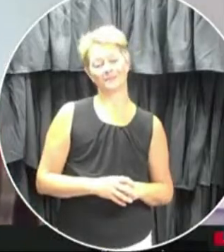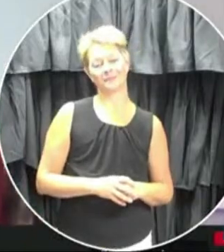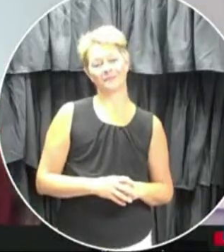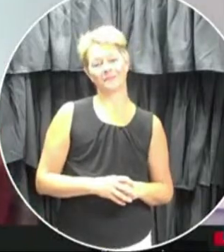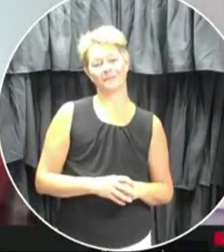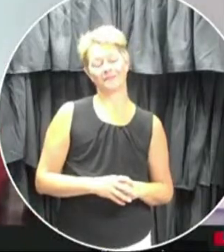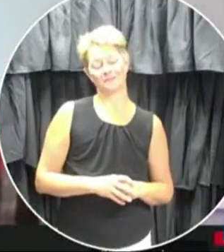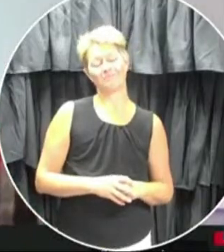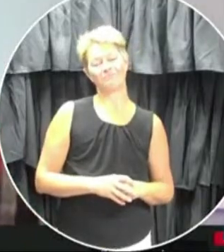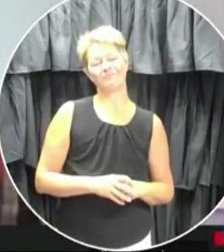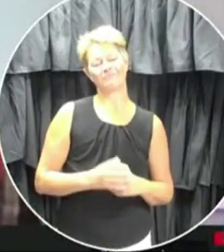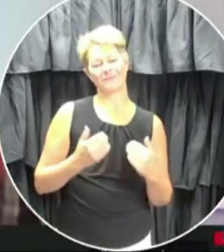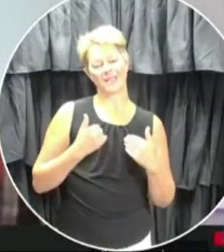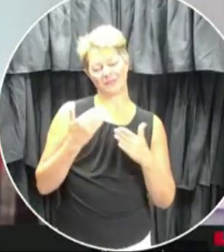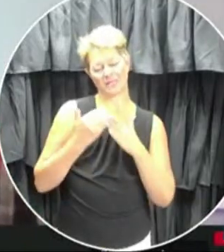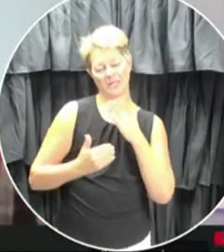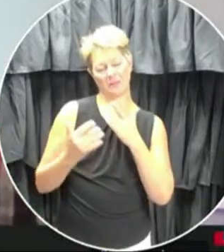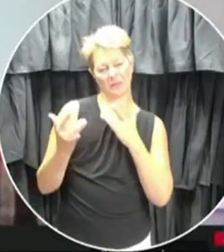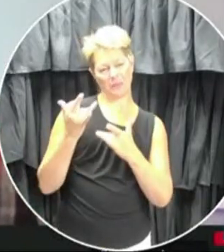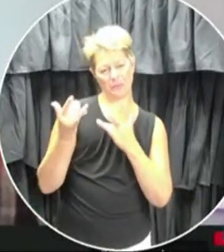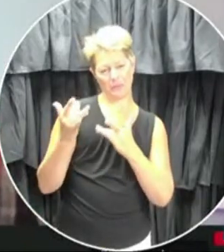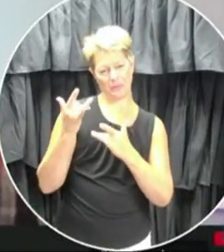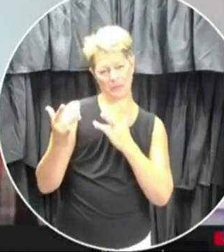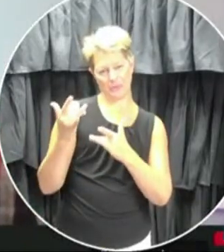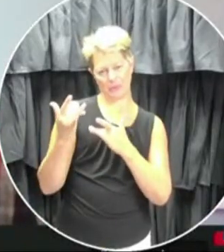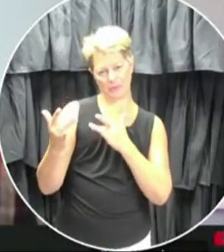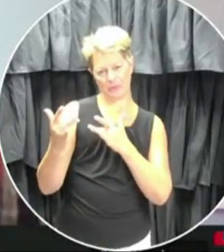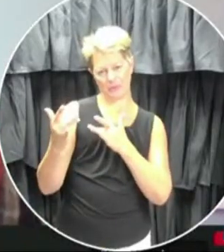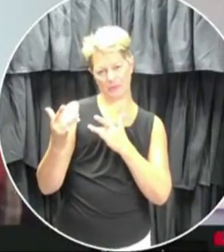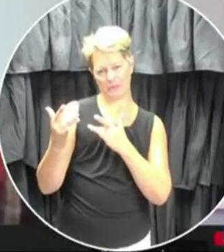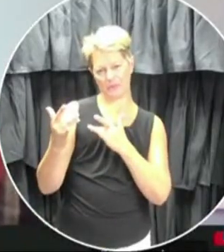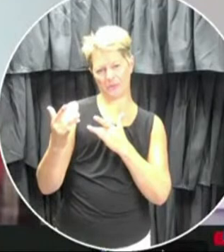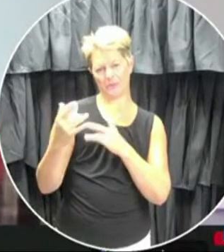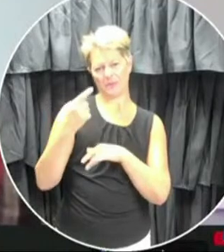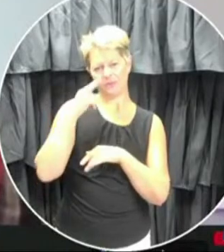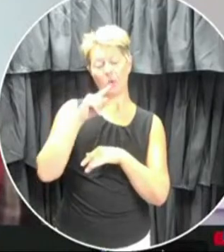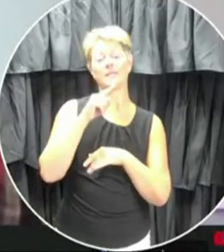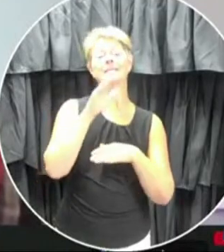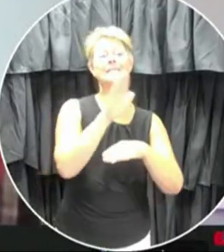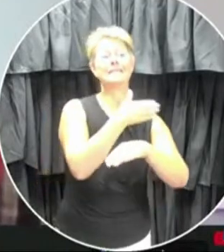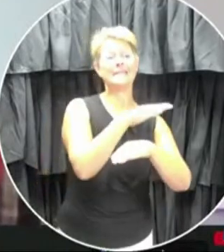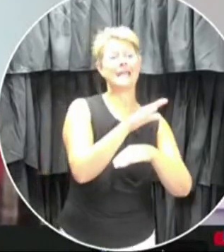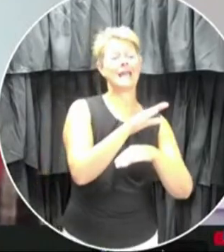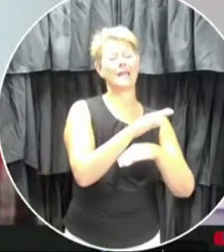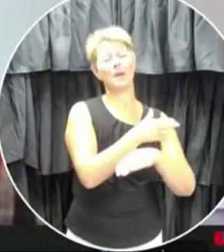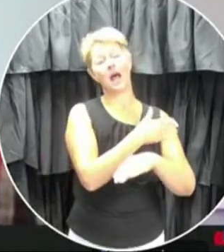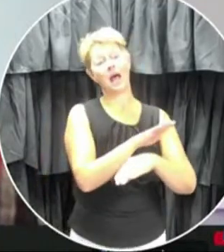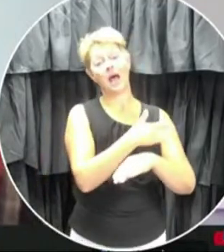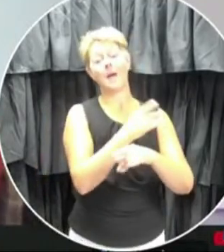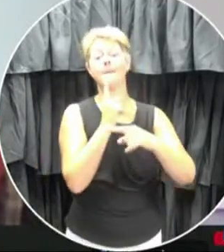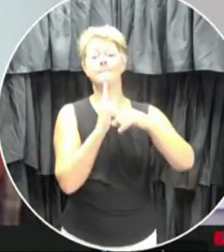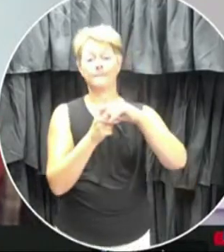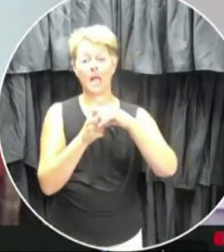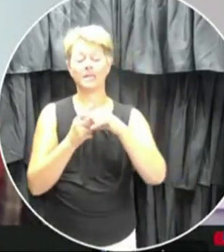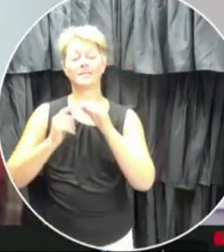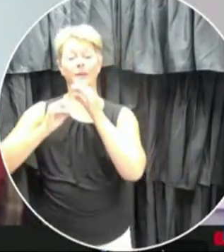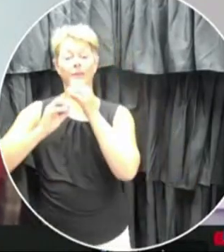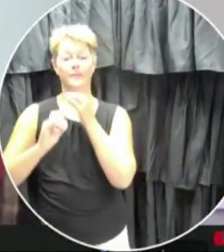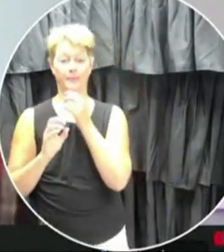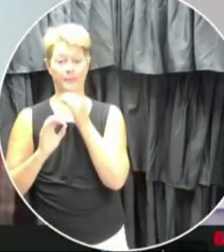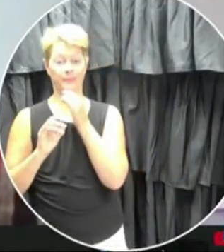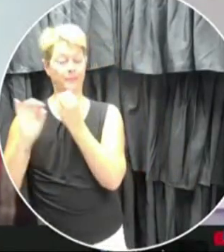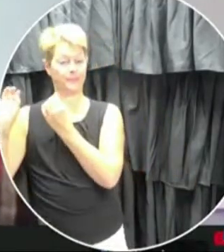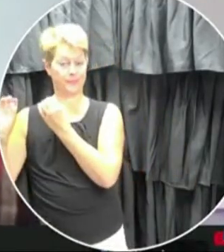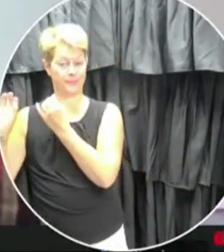some concern, uh, certainly with regard to, uh, both, uh, singing and with playing with wind instruments, that there is an increased